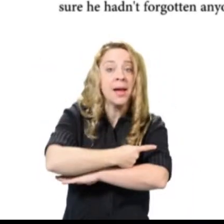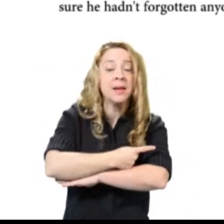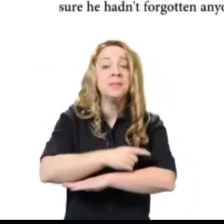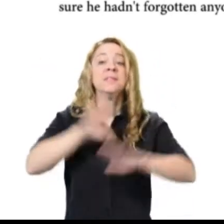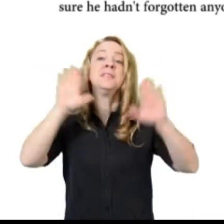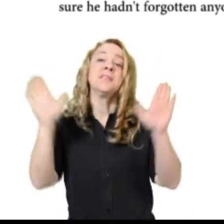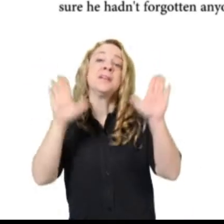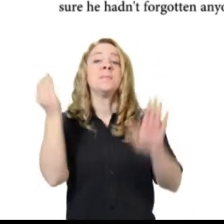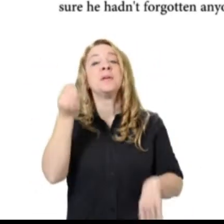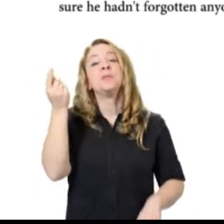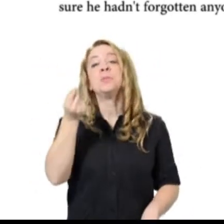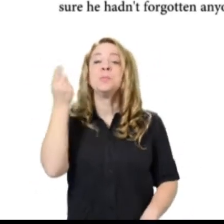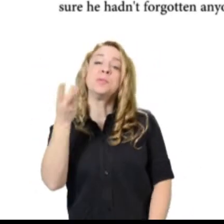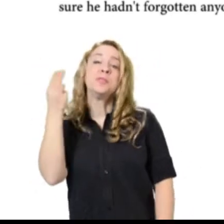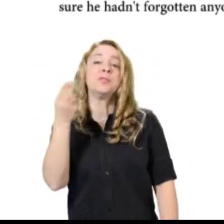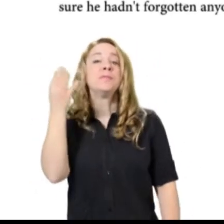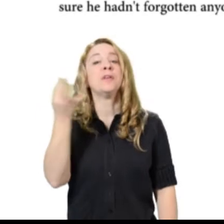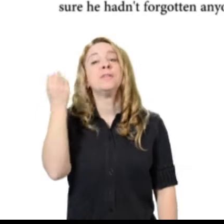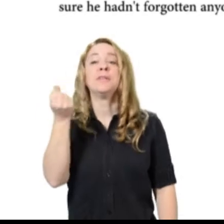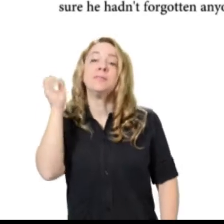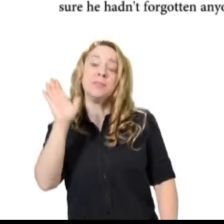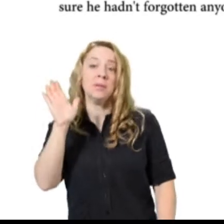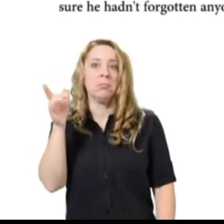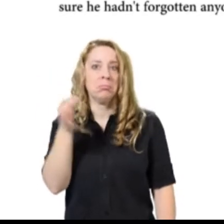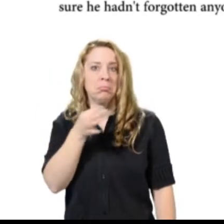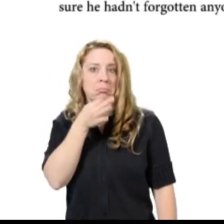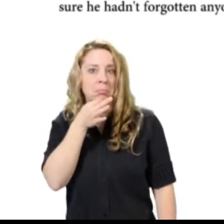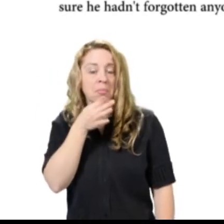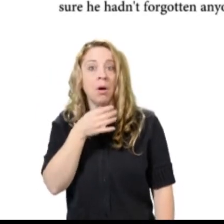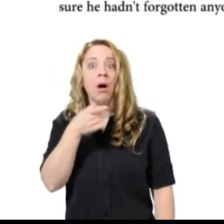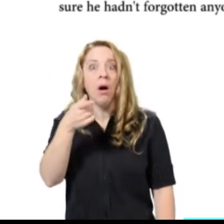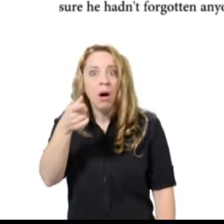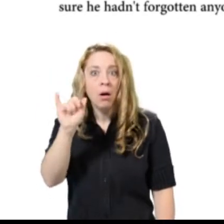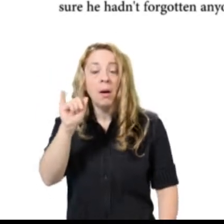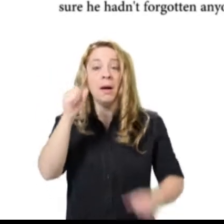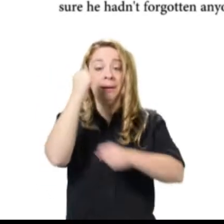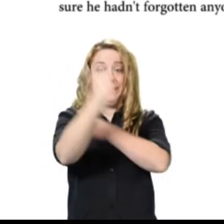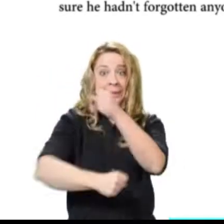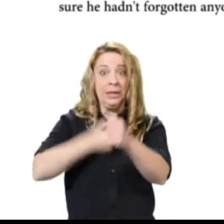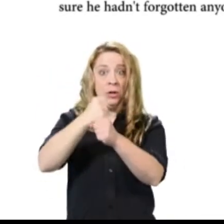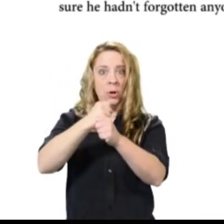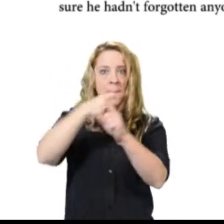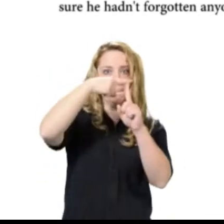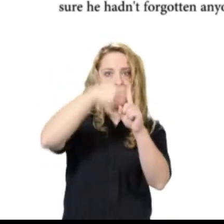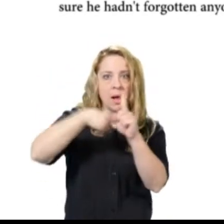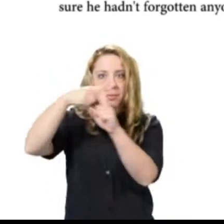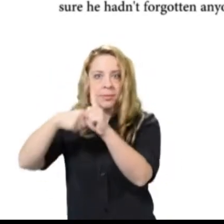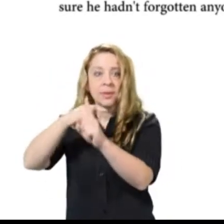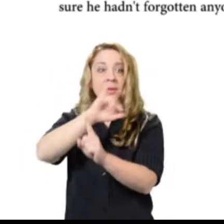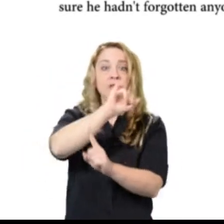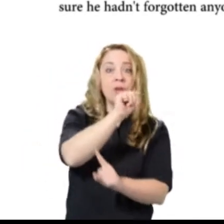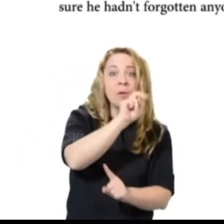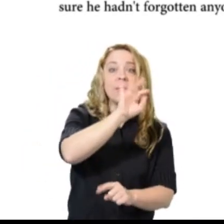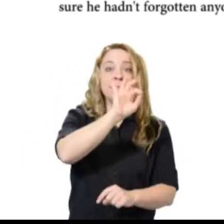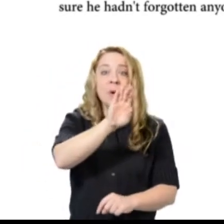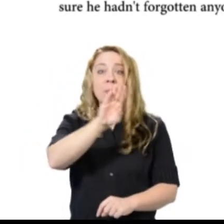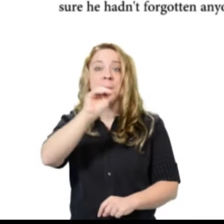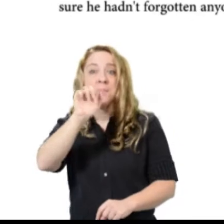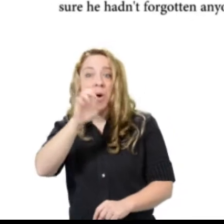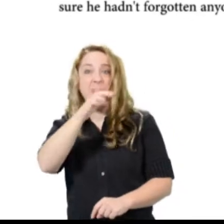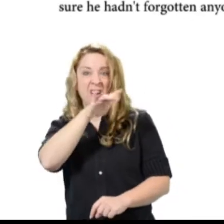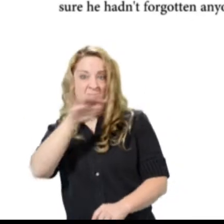Franklin could count to ten and back again. He knew the days of the week, months of the year,